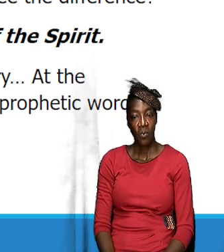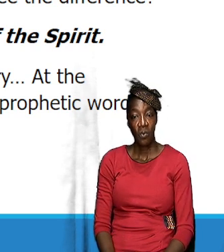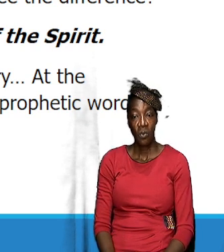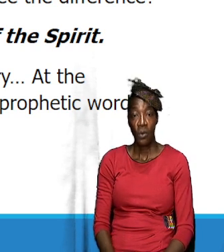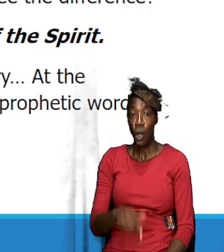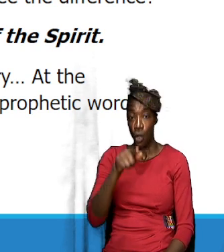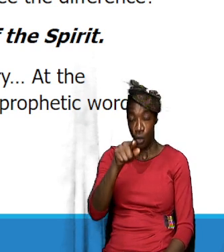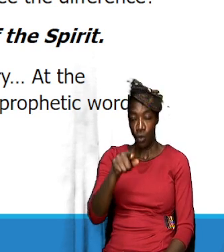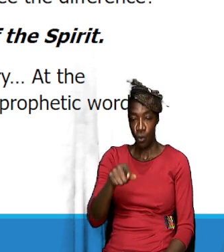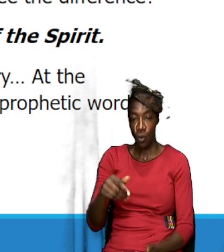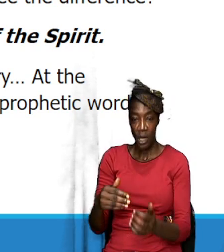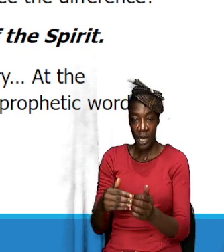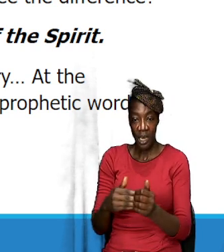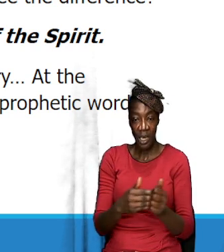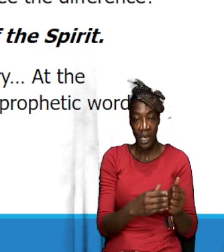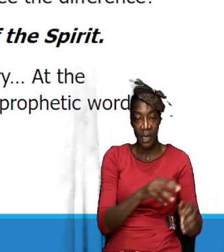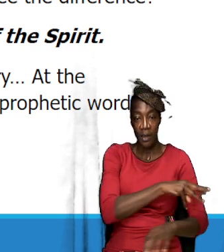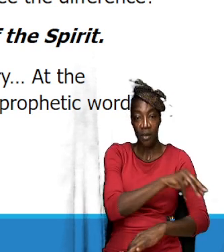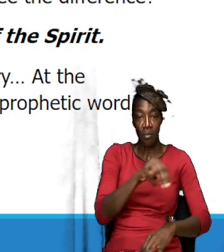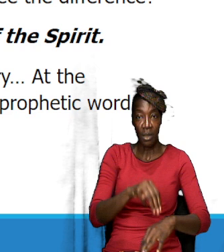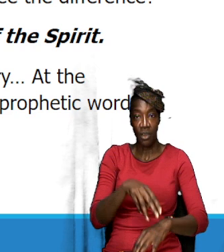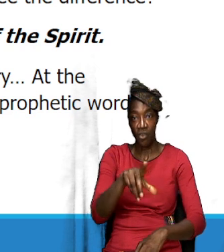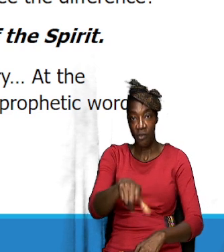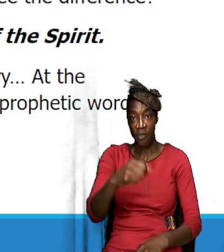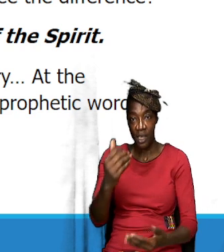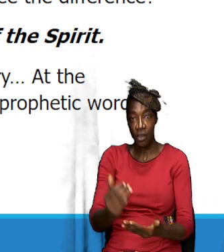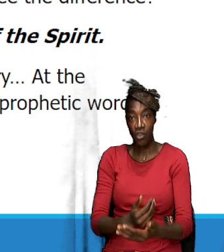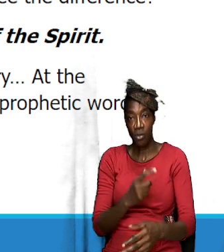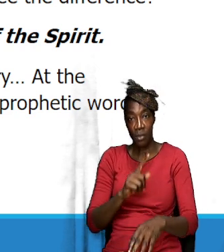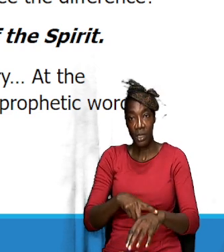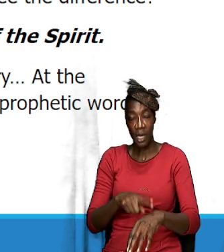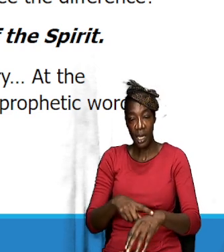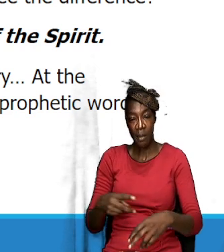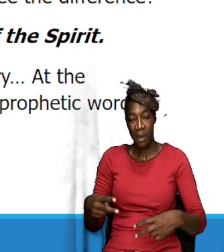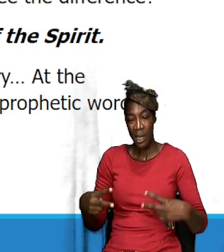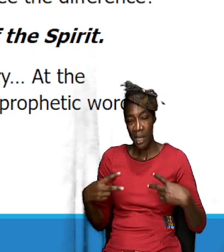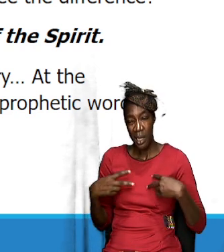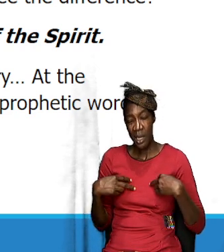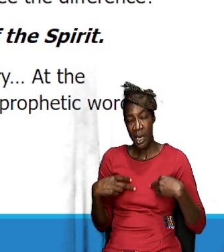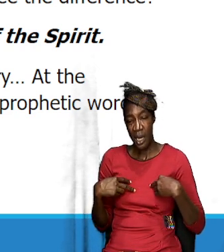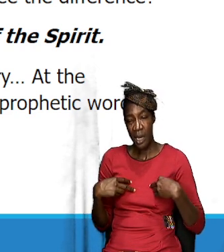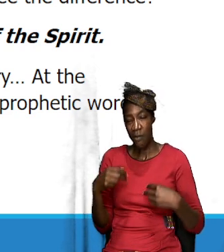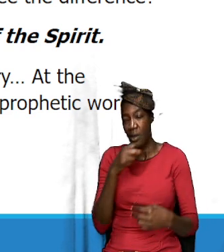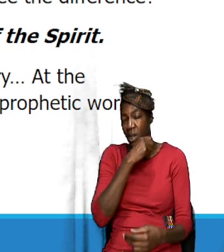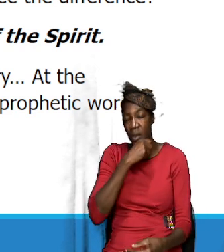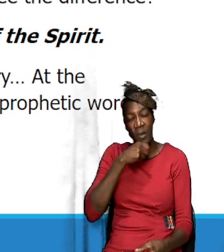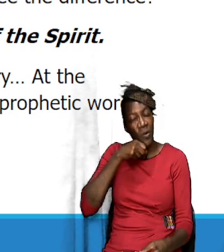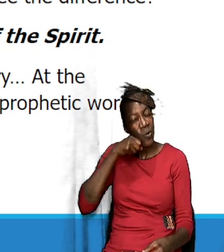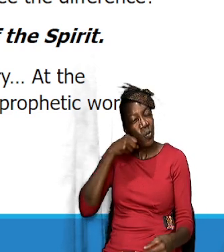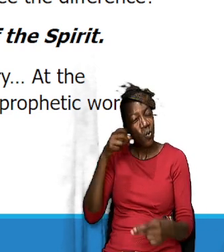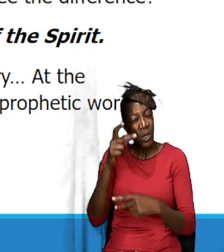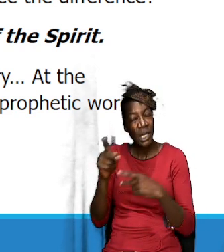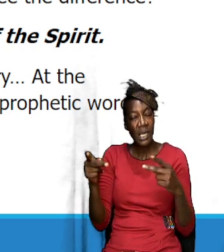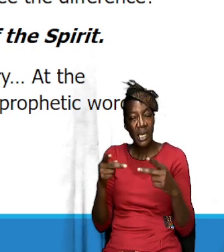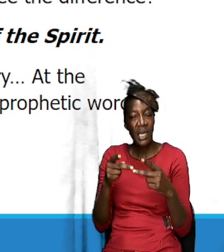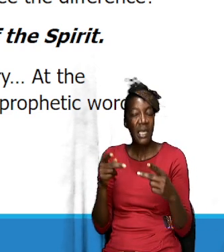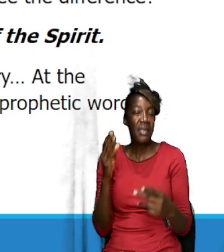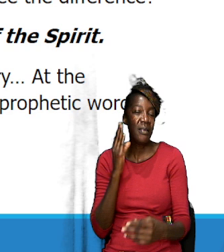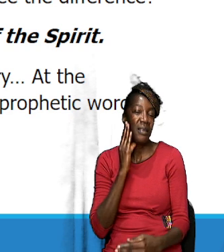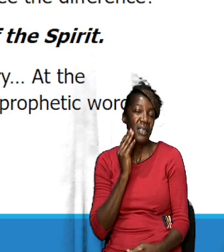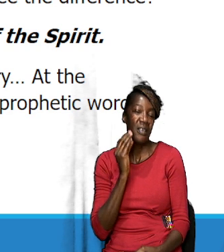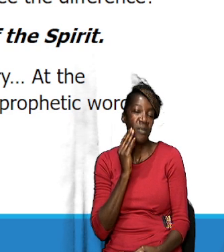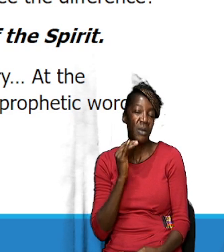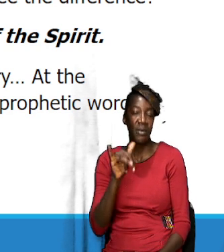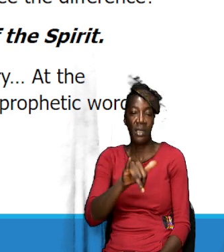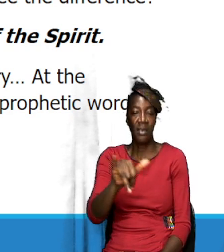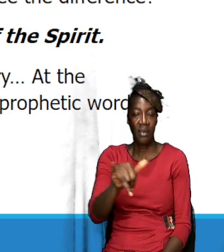led into ministry, you will find that sometimes you will have these, this, this wilderness experience also.